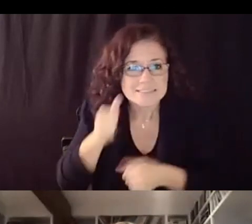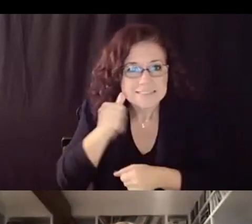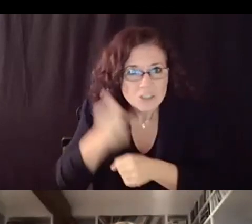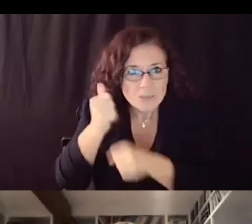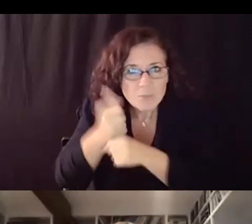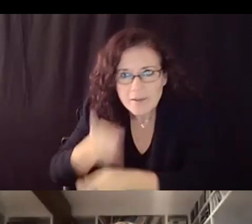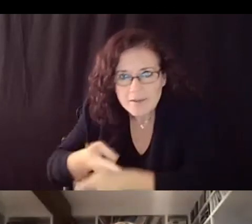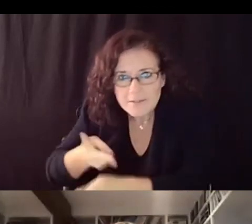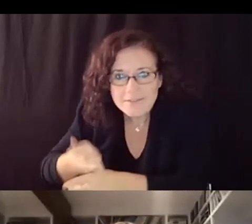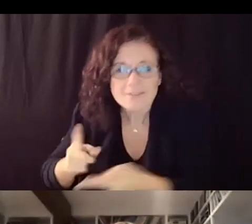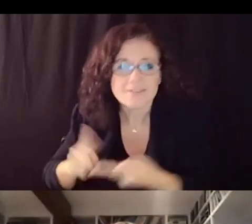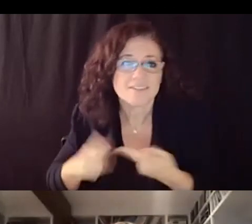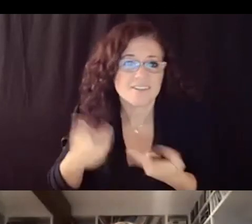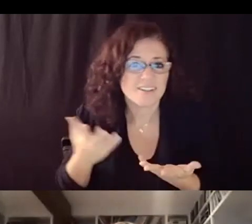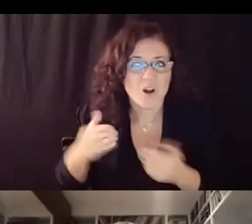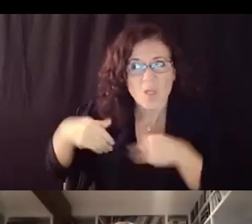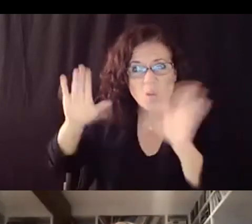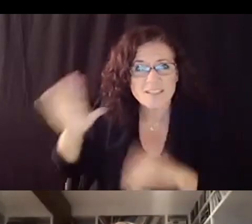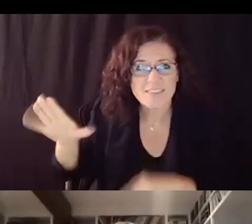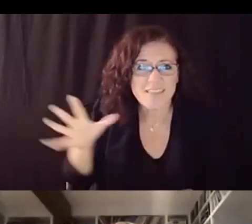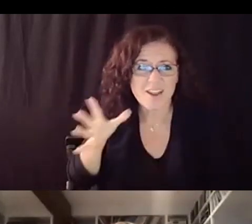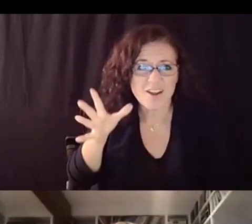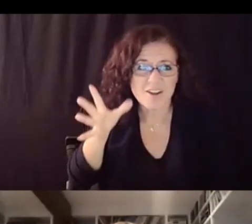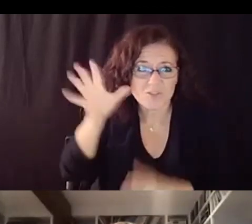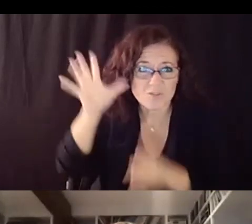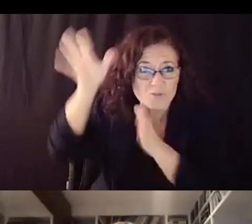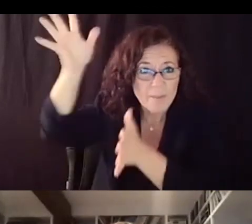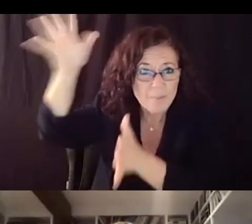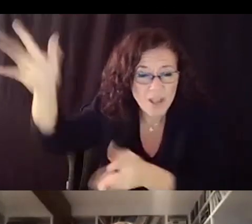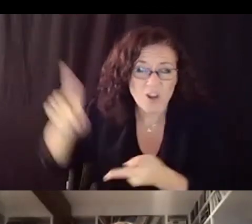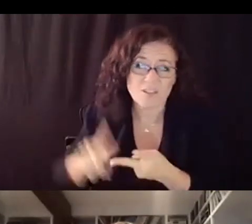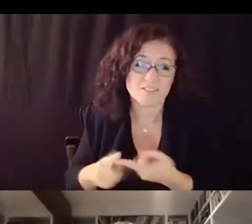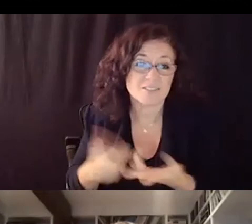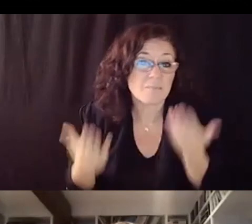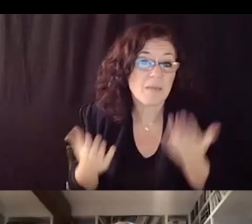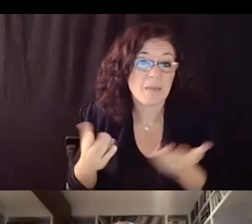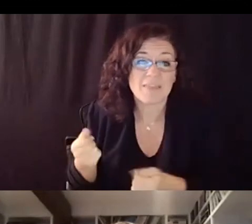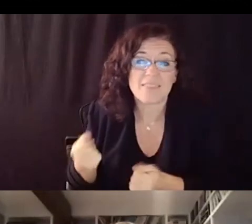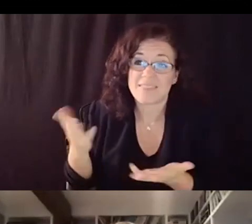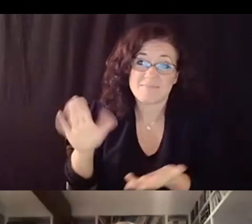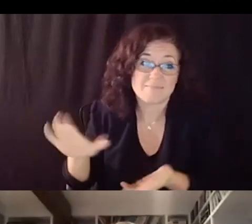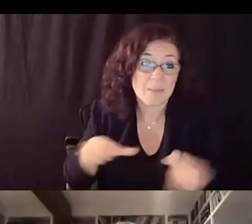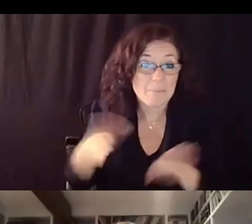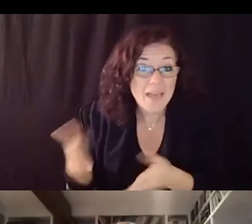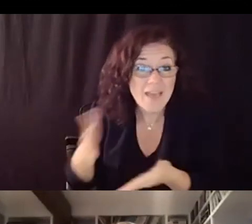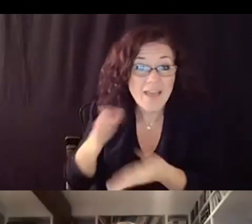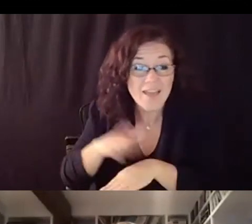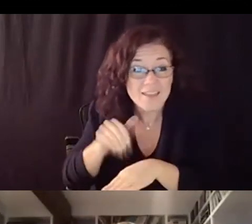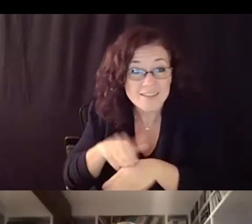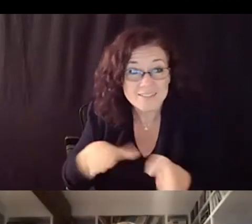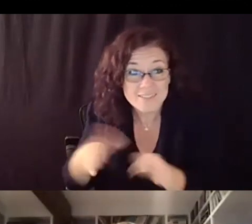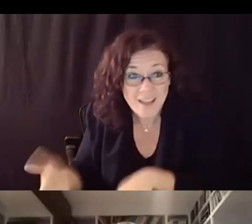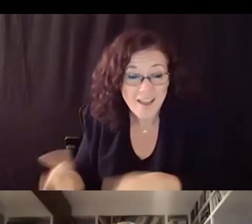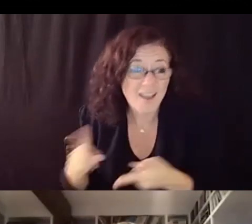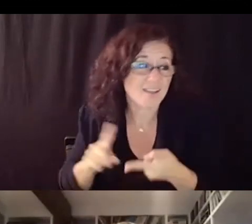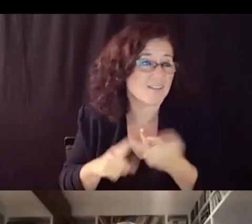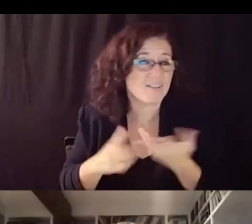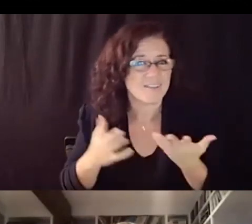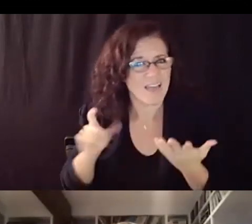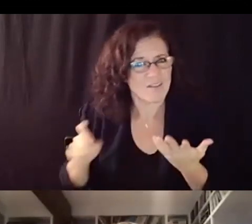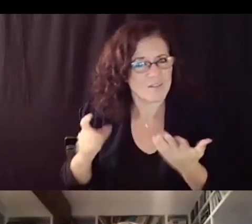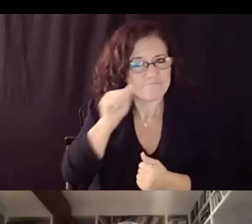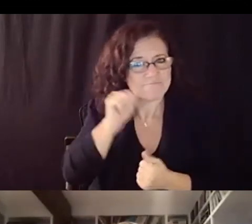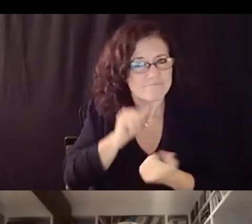surrender a beloved pet or how to deal with death our job is to welcome them back and help them write that history